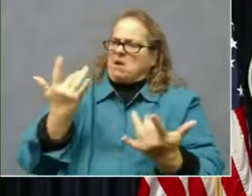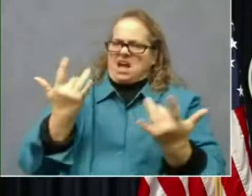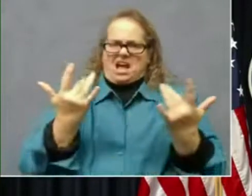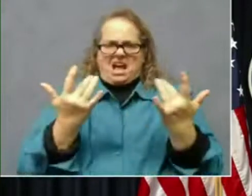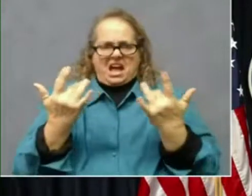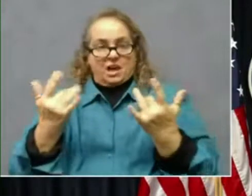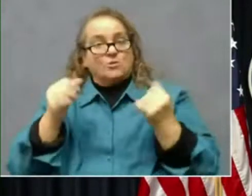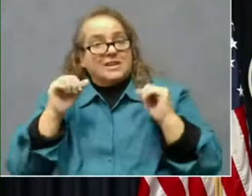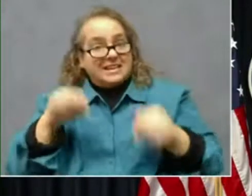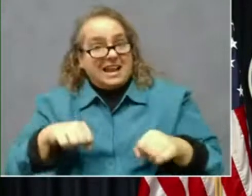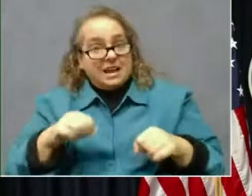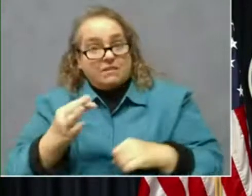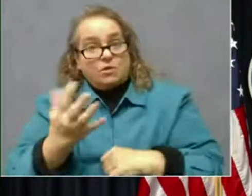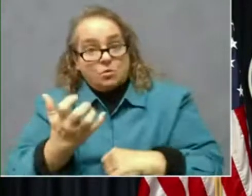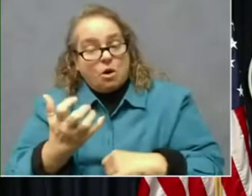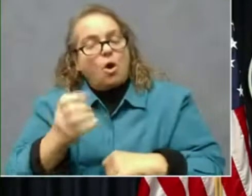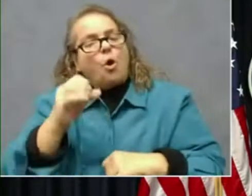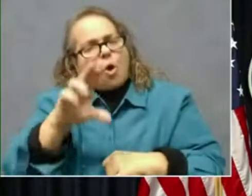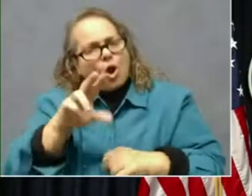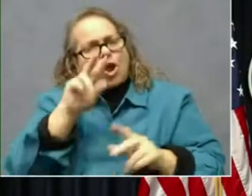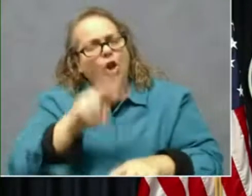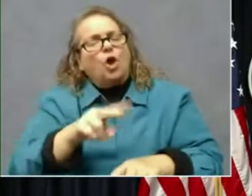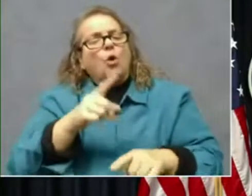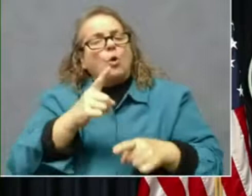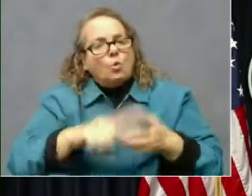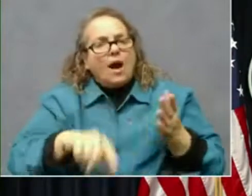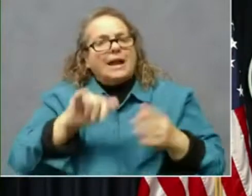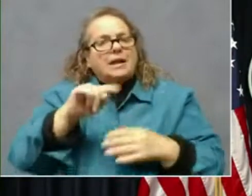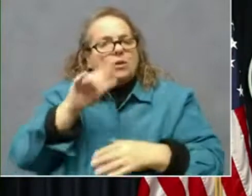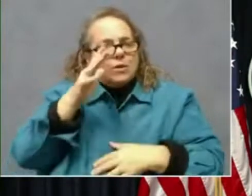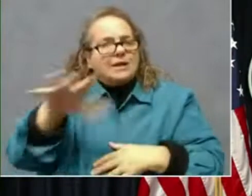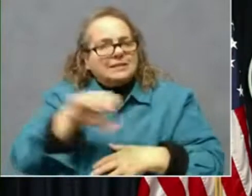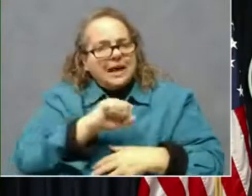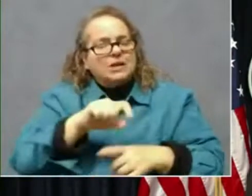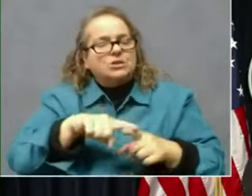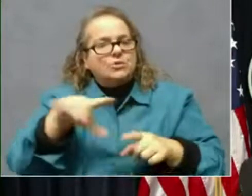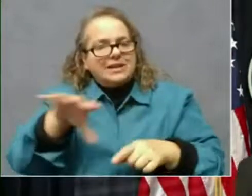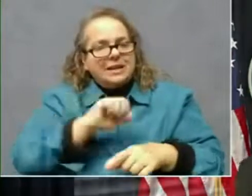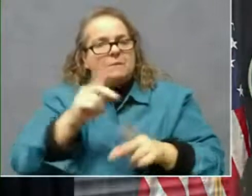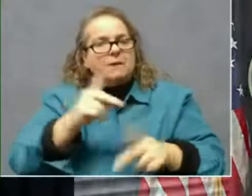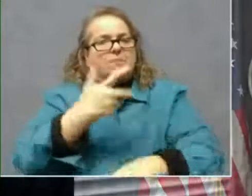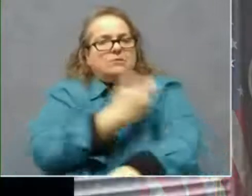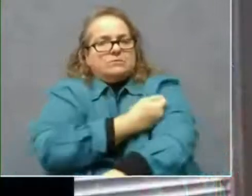vaccinated and to defeat COVID-19. Now that's my focus. Dr. Stack.